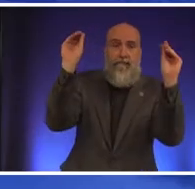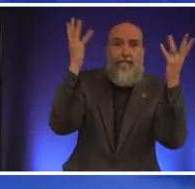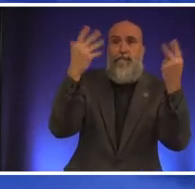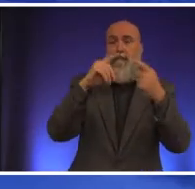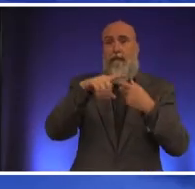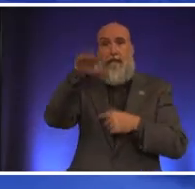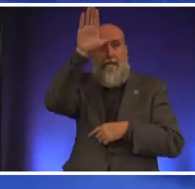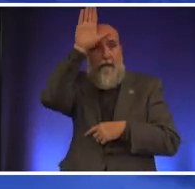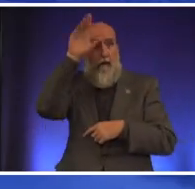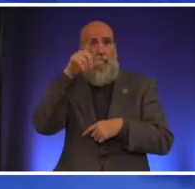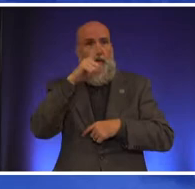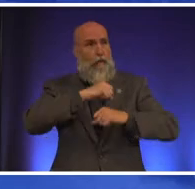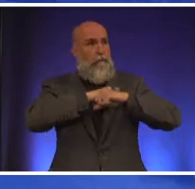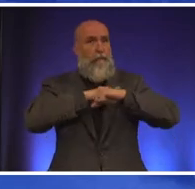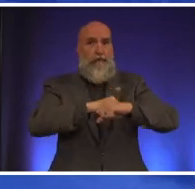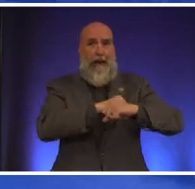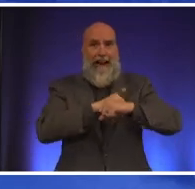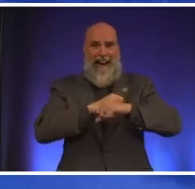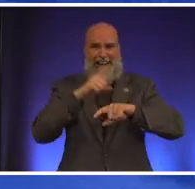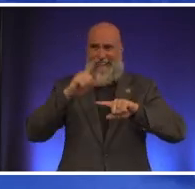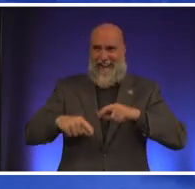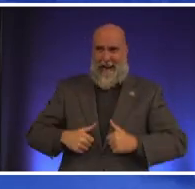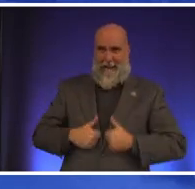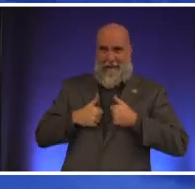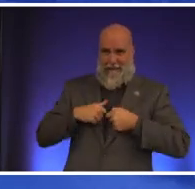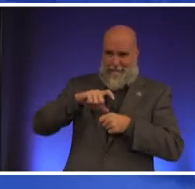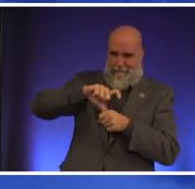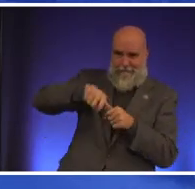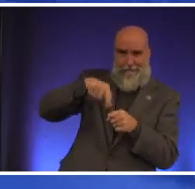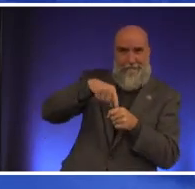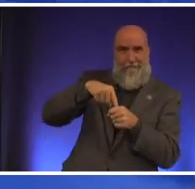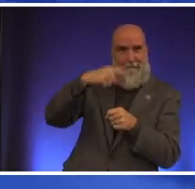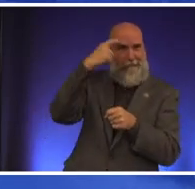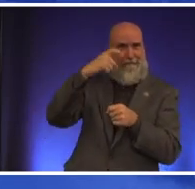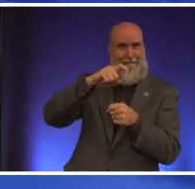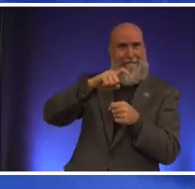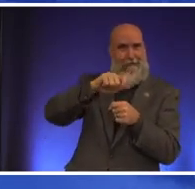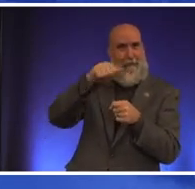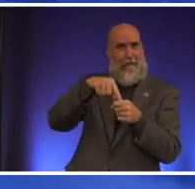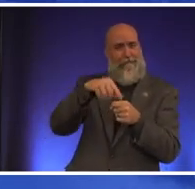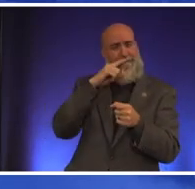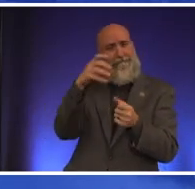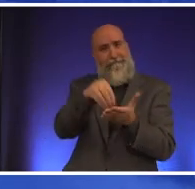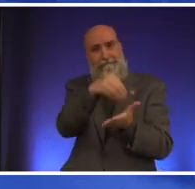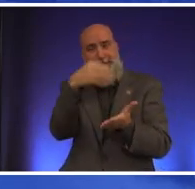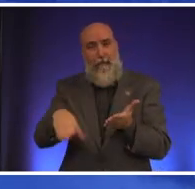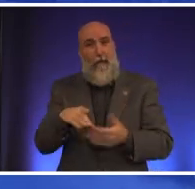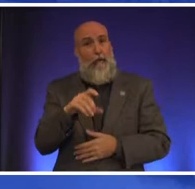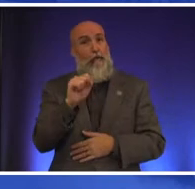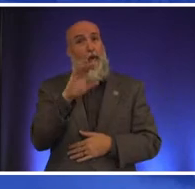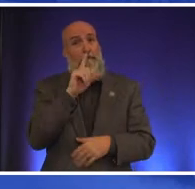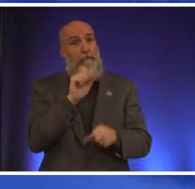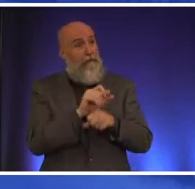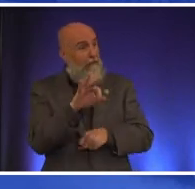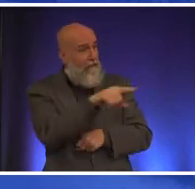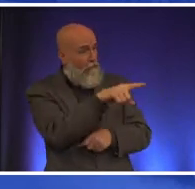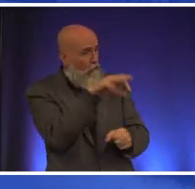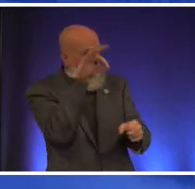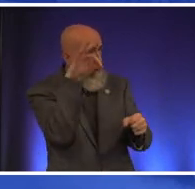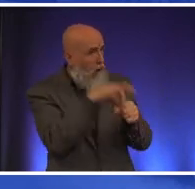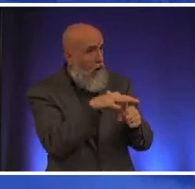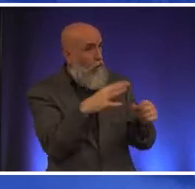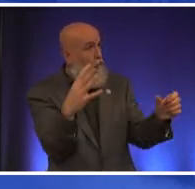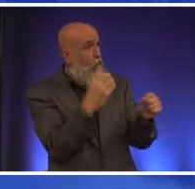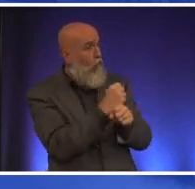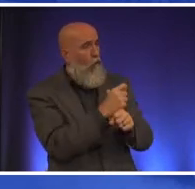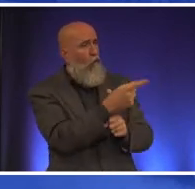who protect a community can't even live within the city limits because of the high cost of living so if you're elected as mayor what would you do what initiatives would